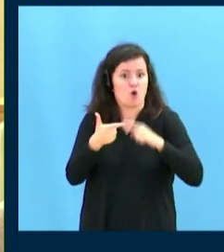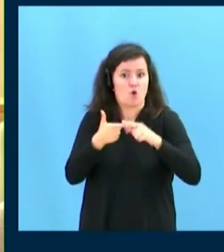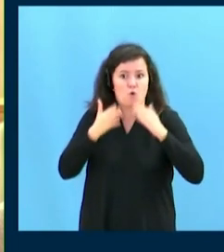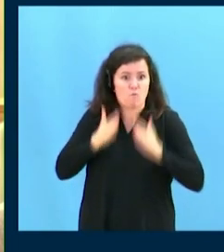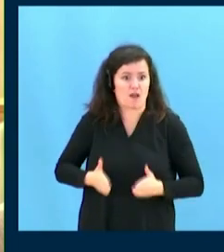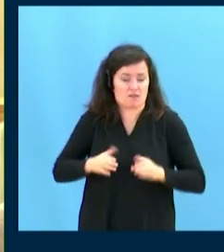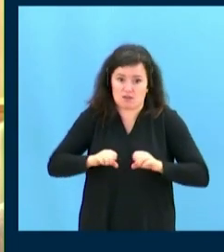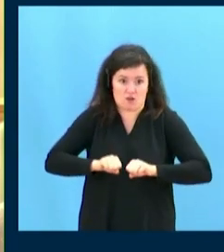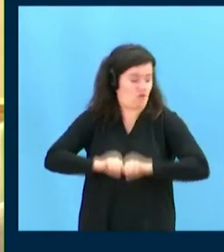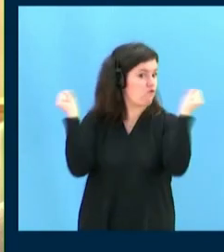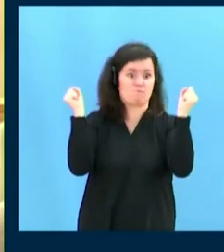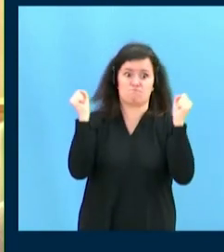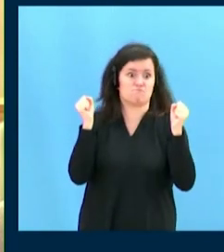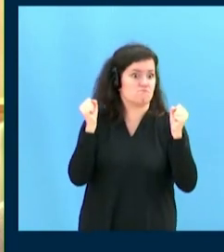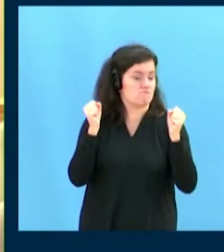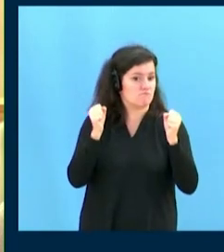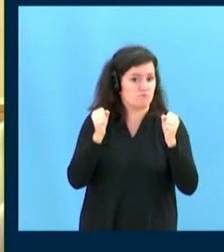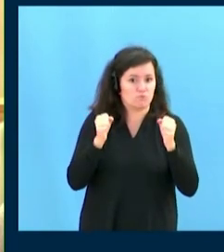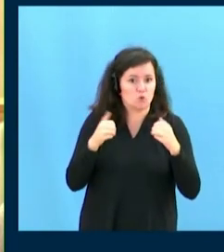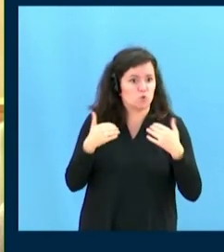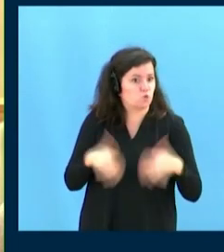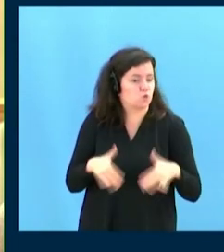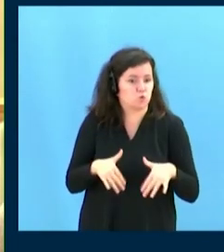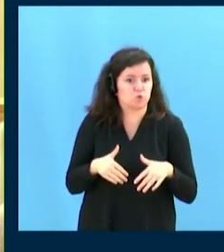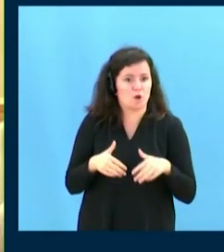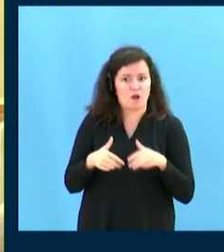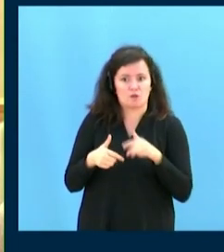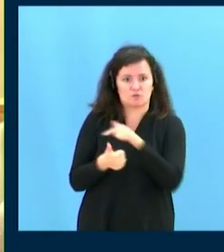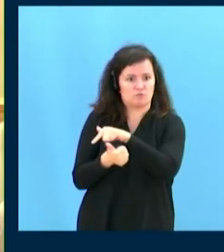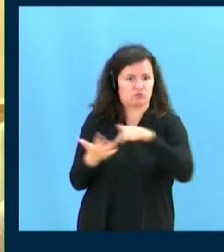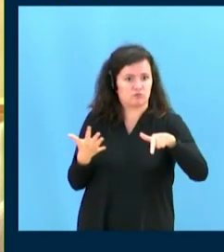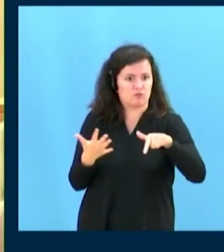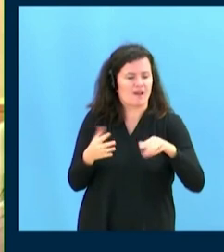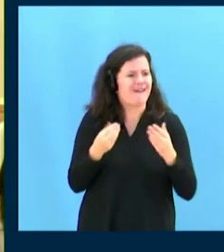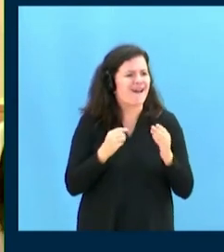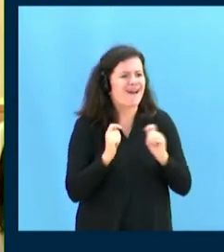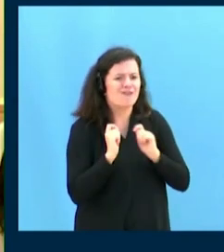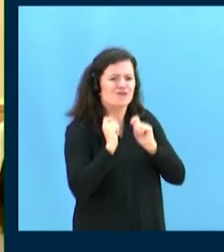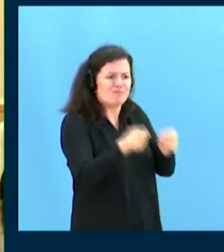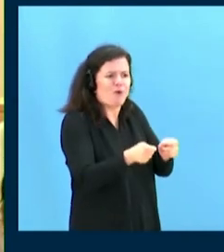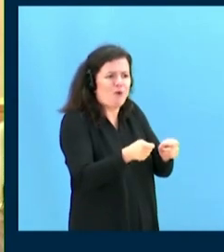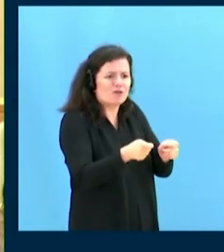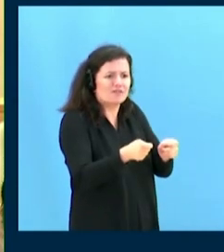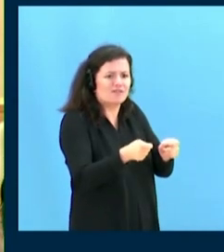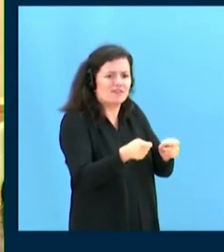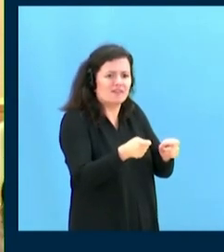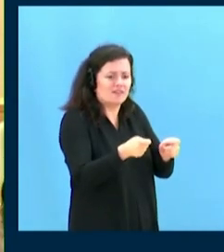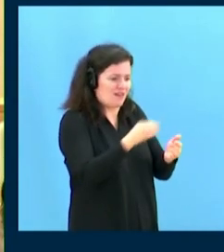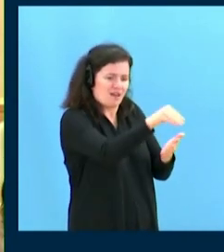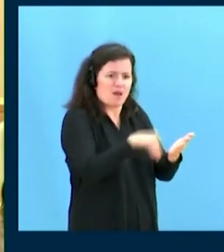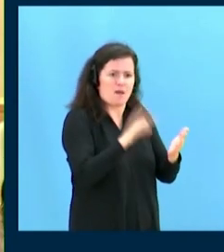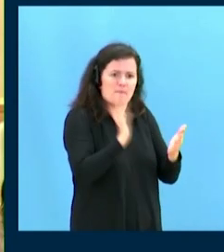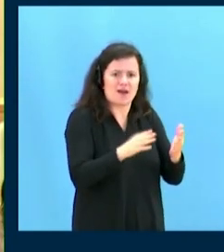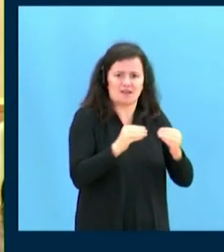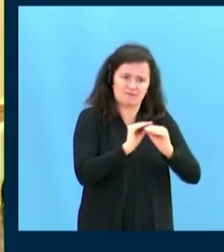So indeed, the mechanisms making it possible to report of these acts must be strengthened so these acts may be addressed